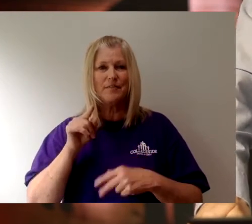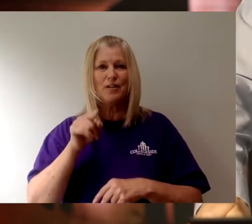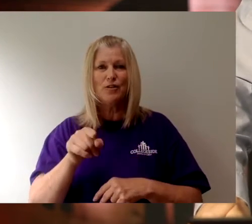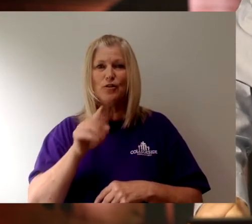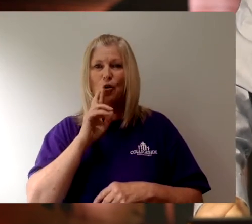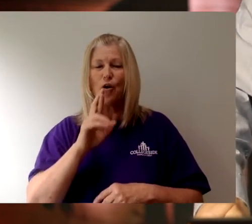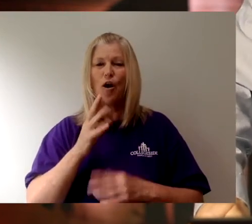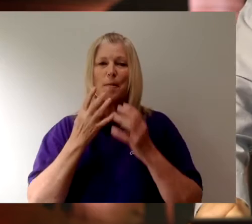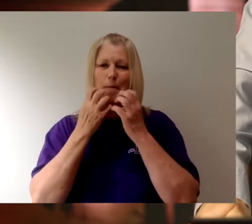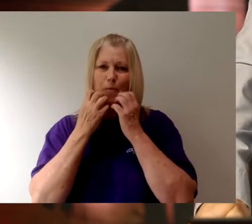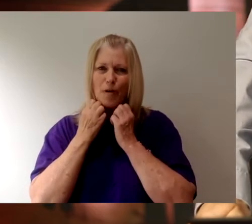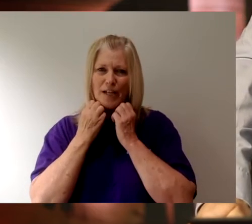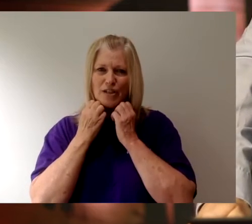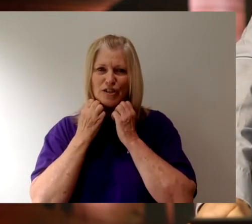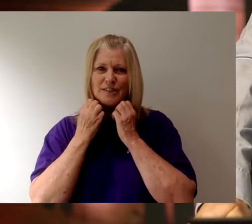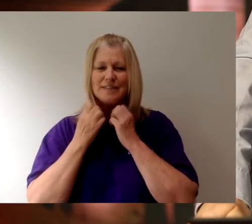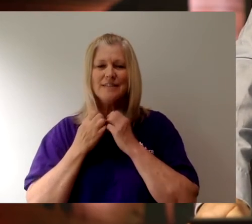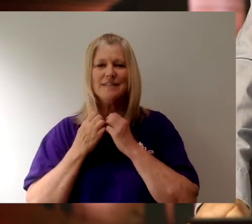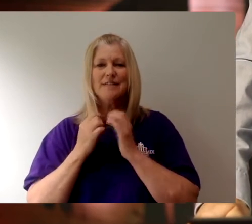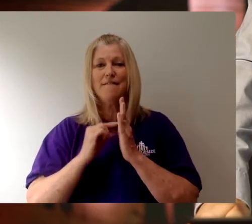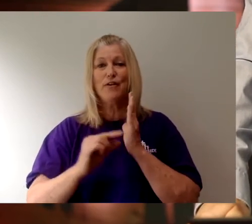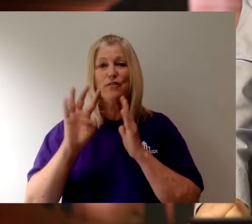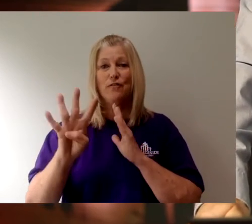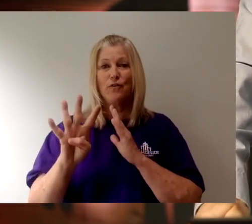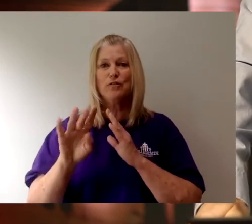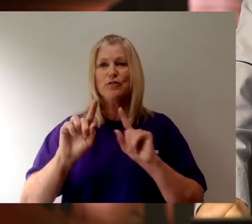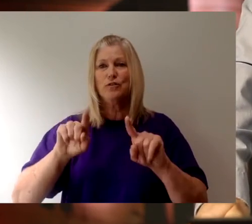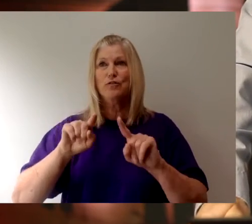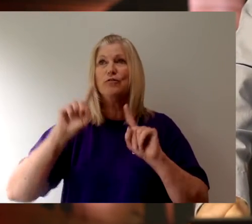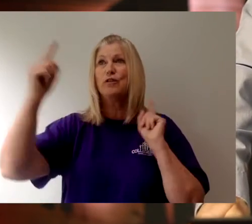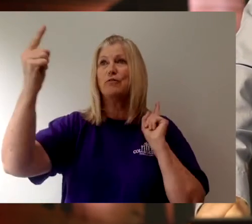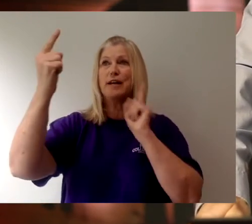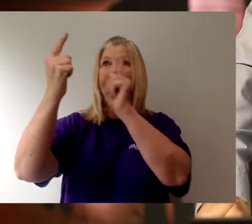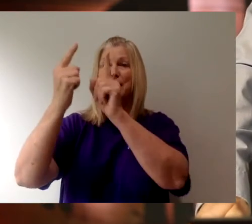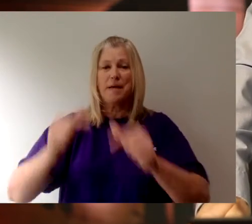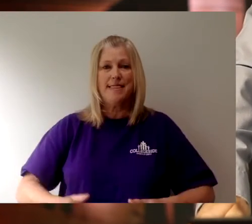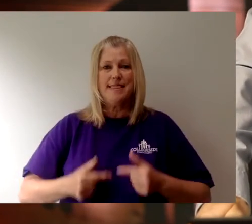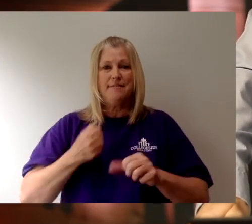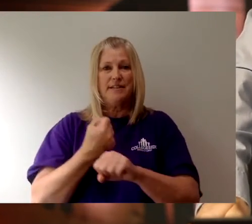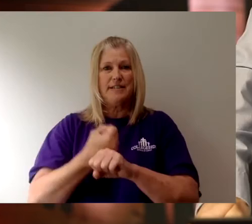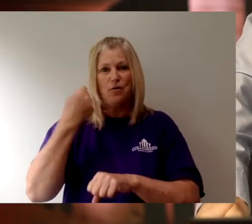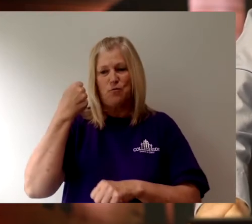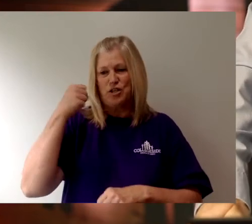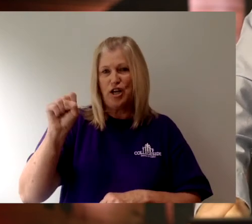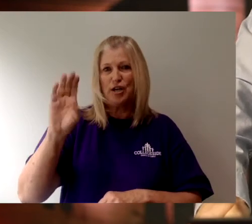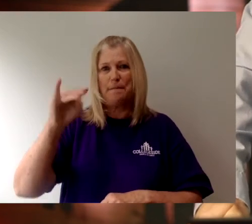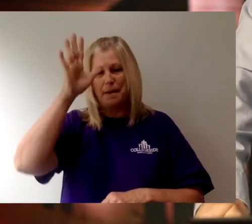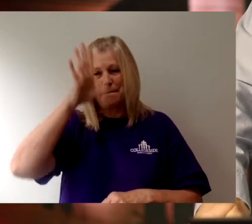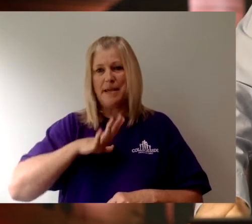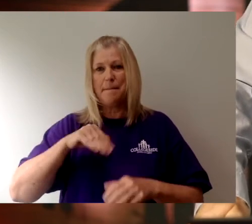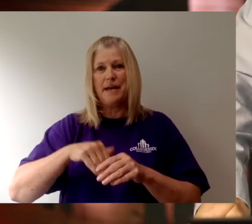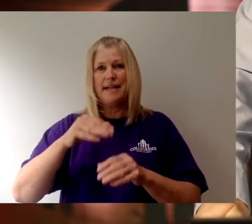You are precious. Verse 4. As you come to Him, a living stone rejected my men, but in the sight of